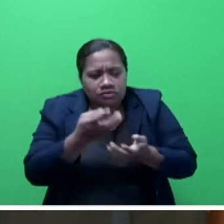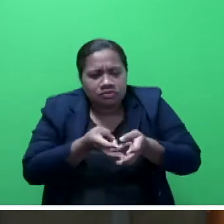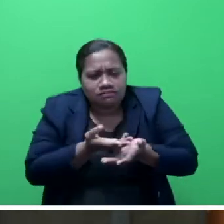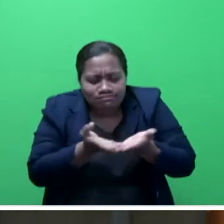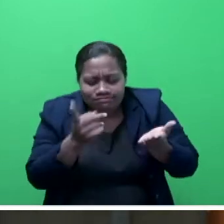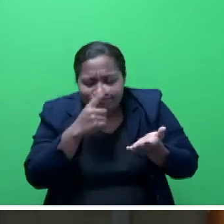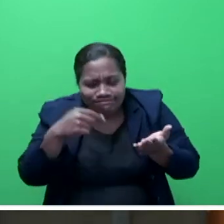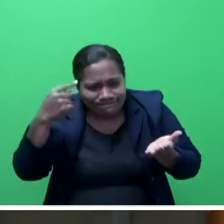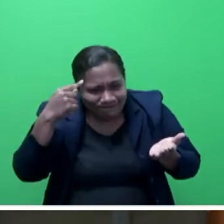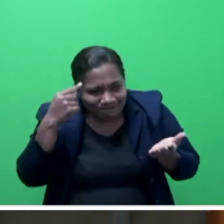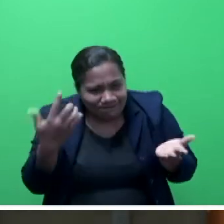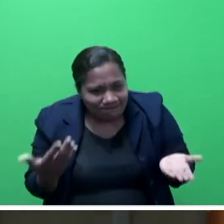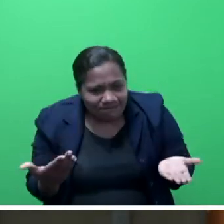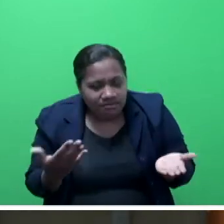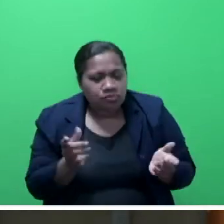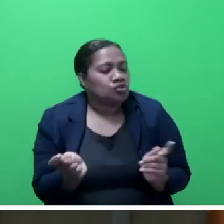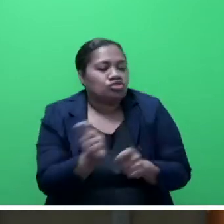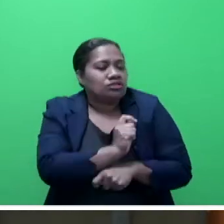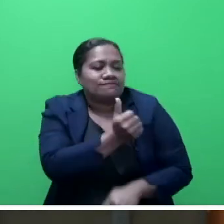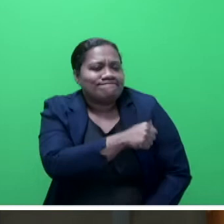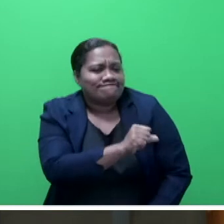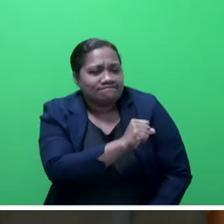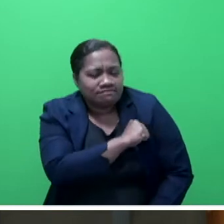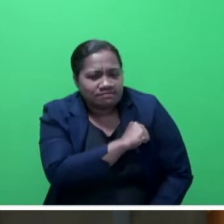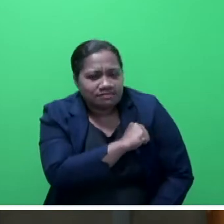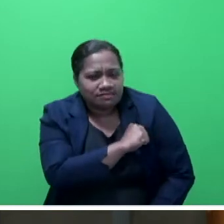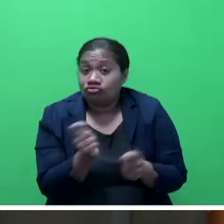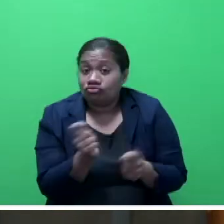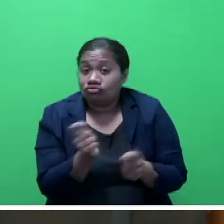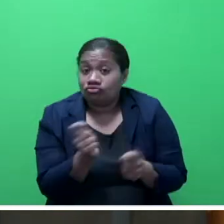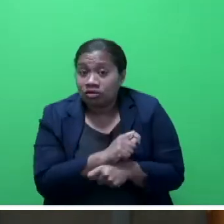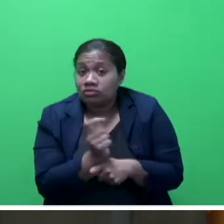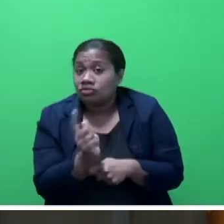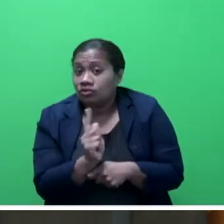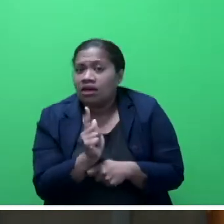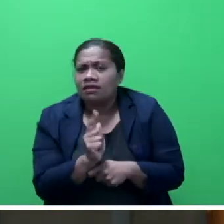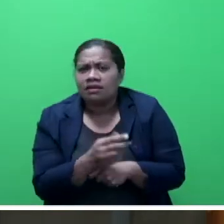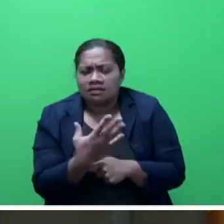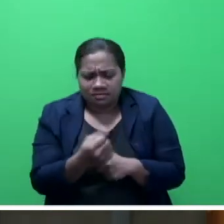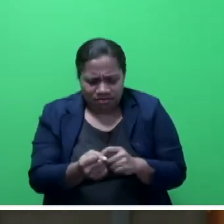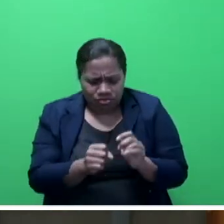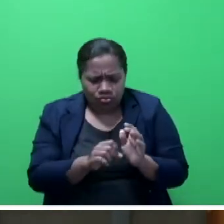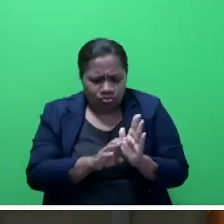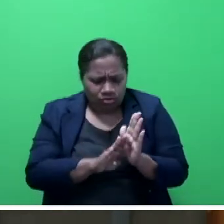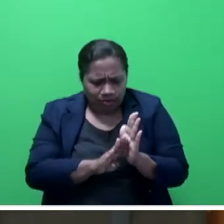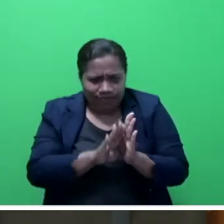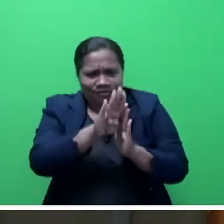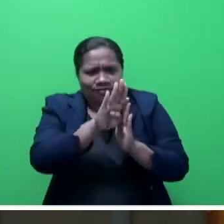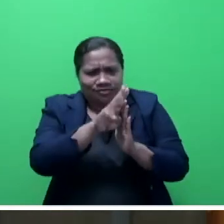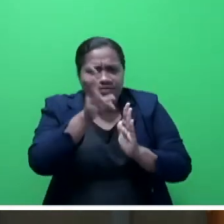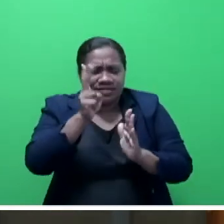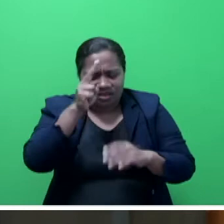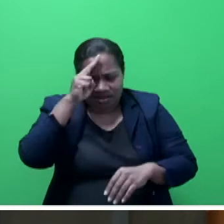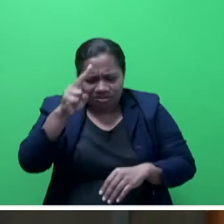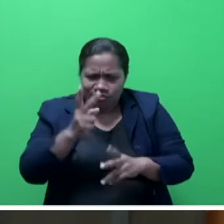a change of attitude, a change towards rising our level of national productivity. This